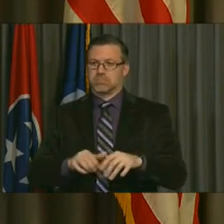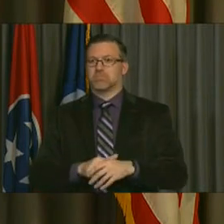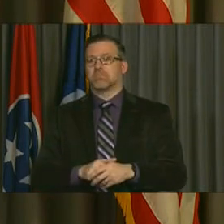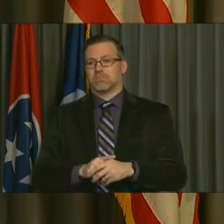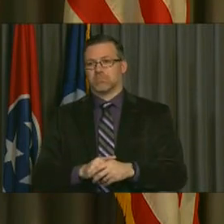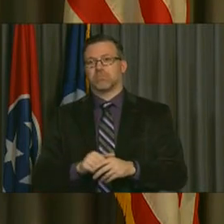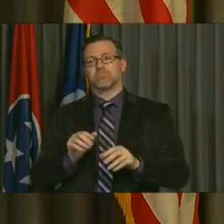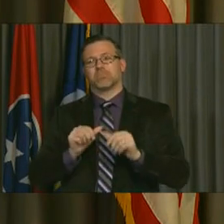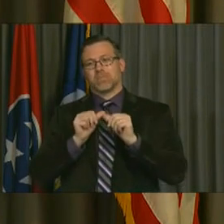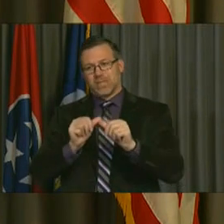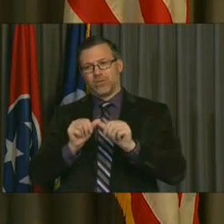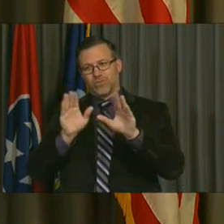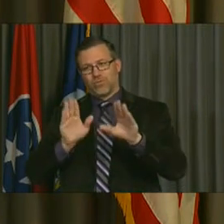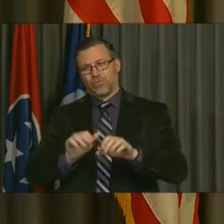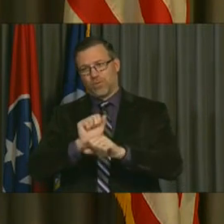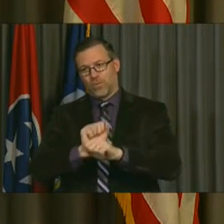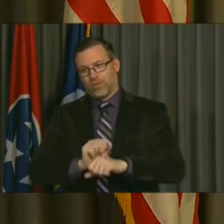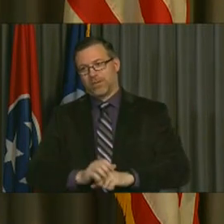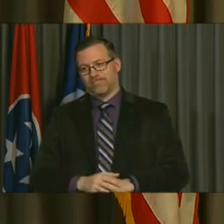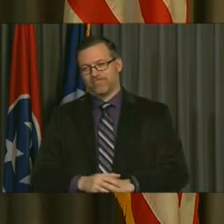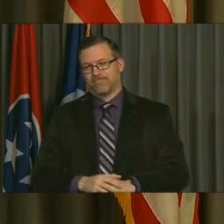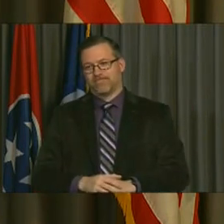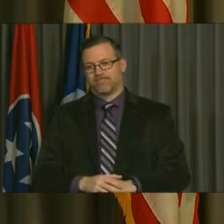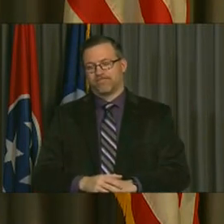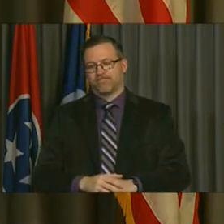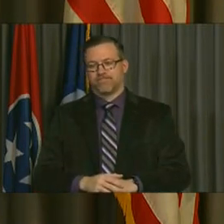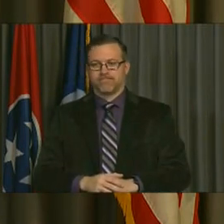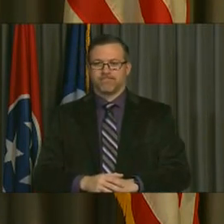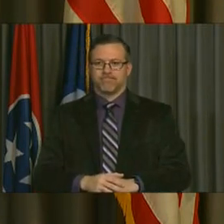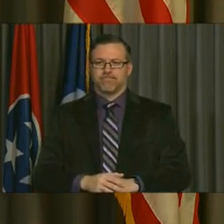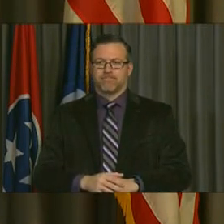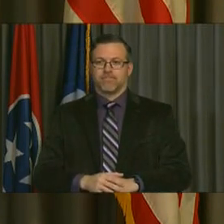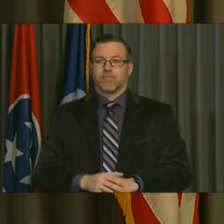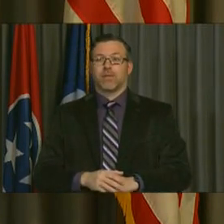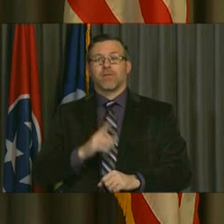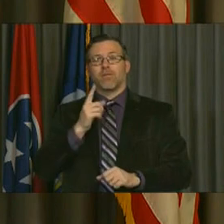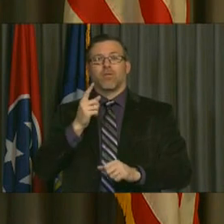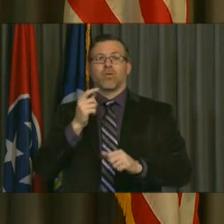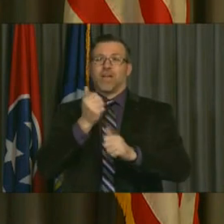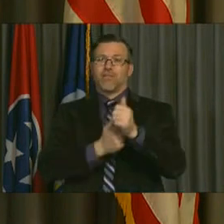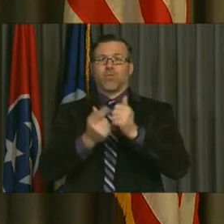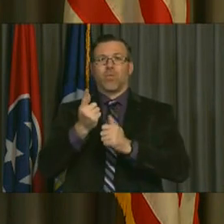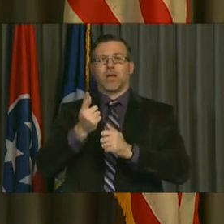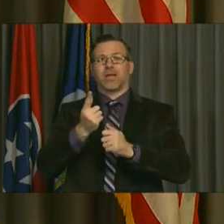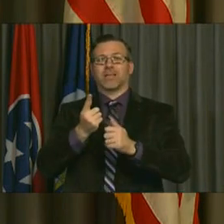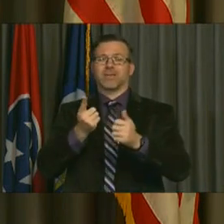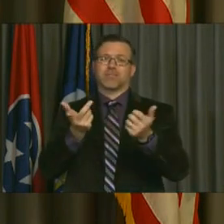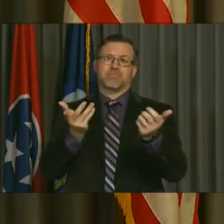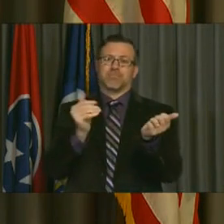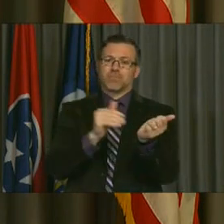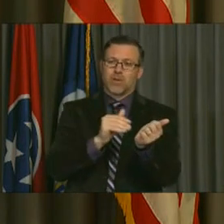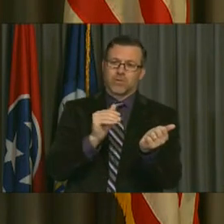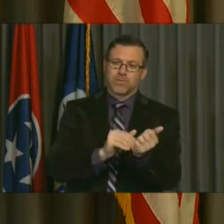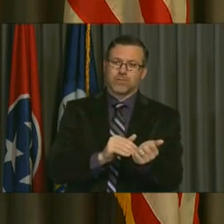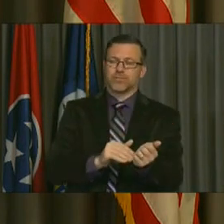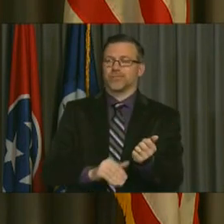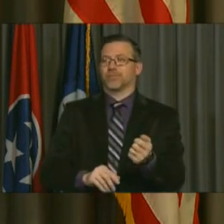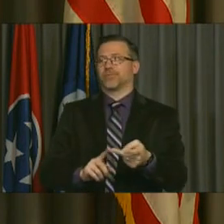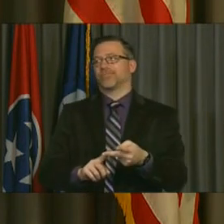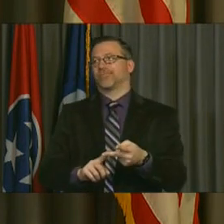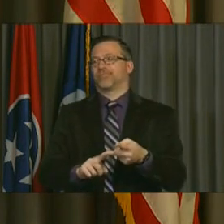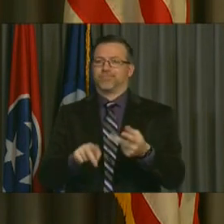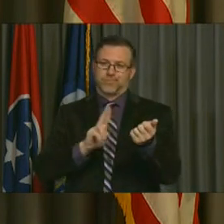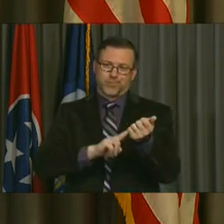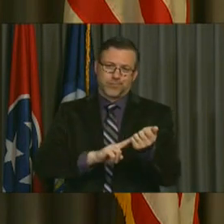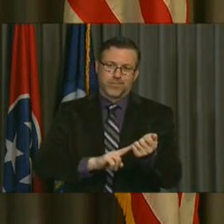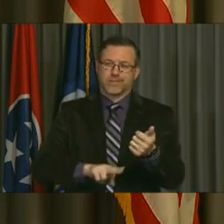Keep up the great work. And for all the people on the front lines, the doctors, the nurses,